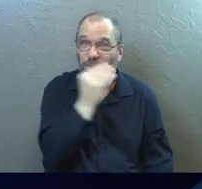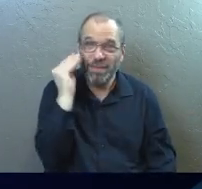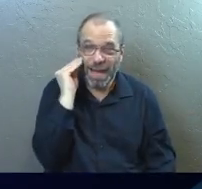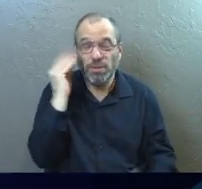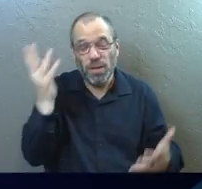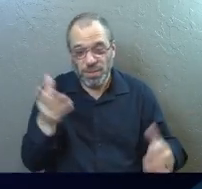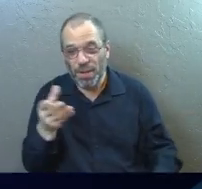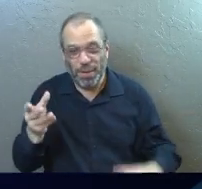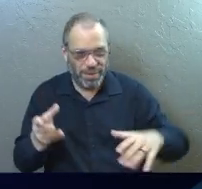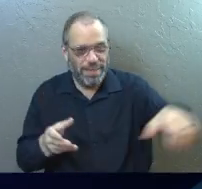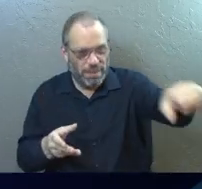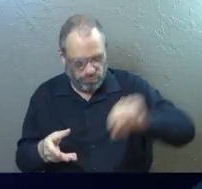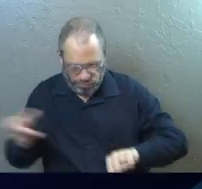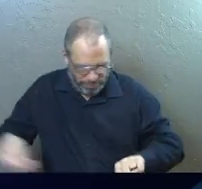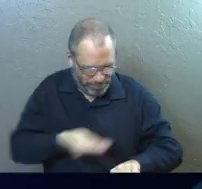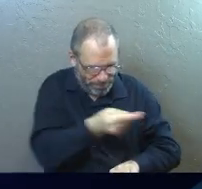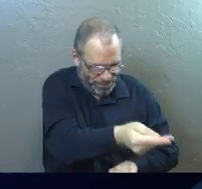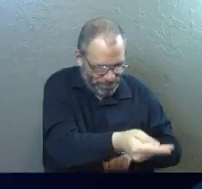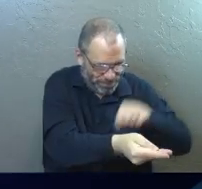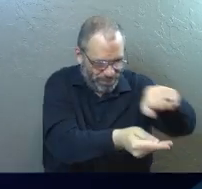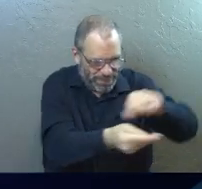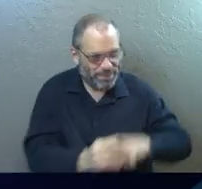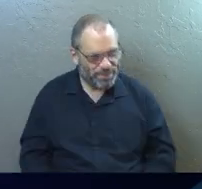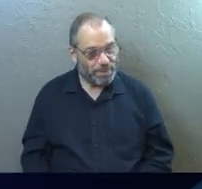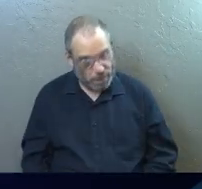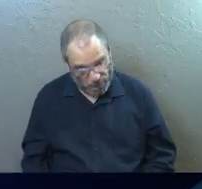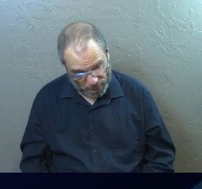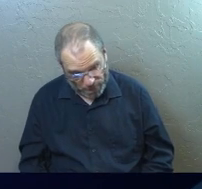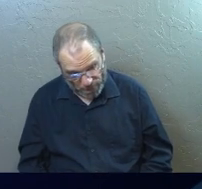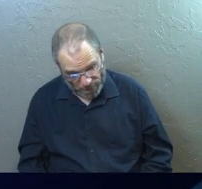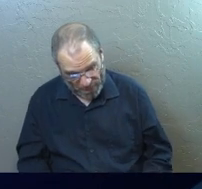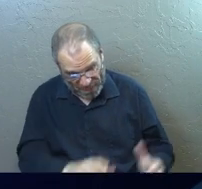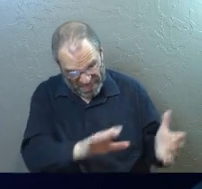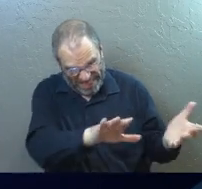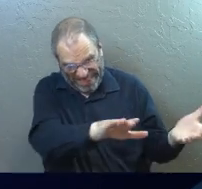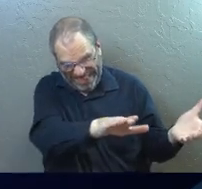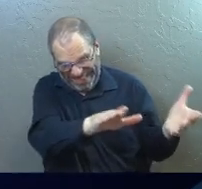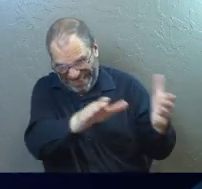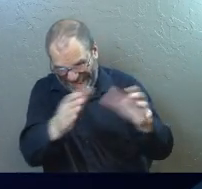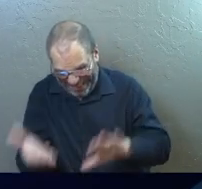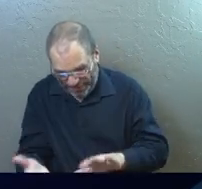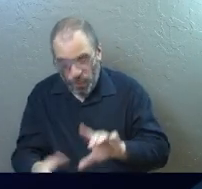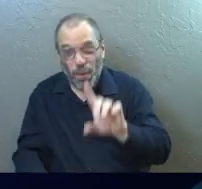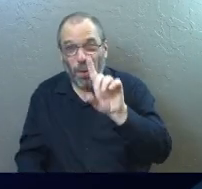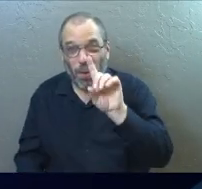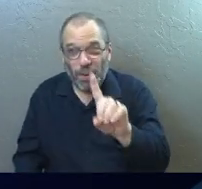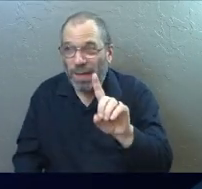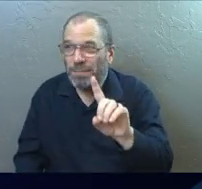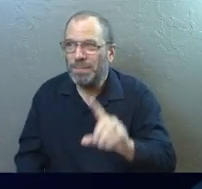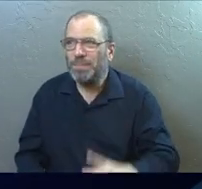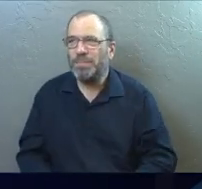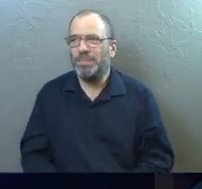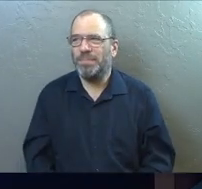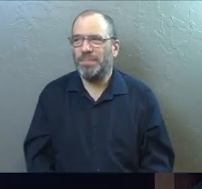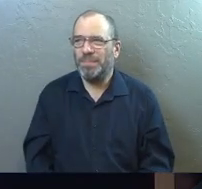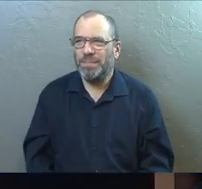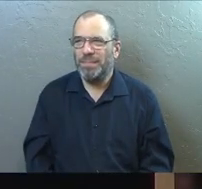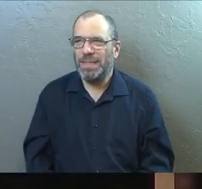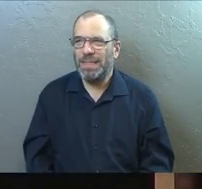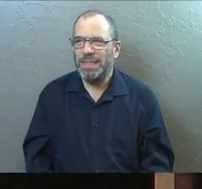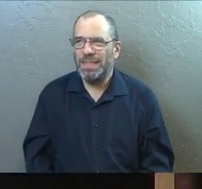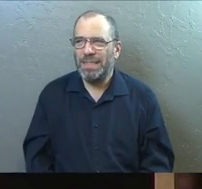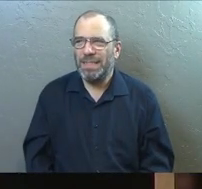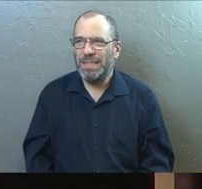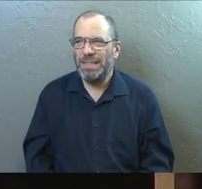And so they're dead. They're dead. They're fully dead. So here's the magic trick. Okay. I'll take my dead